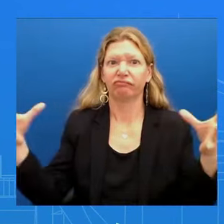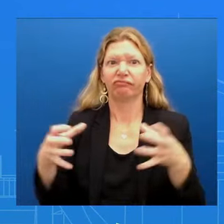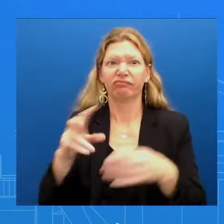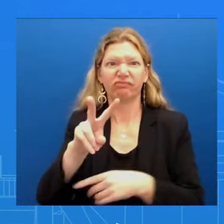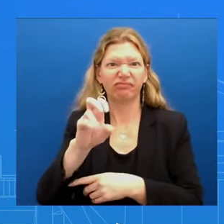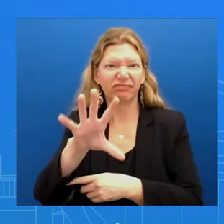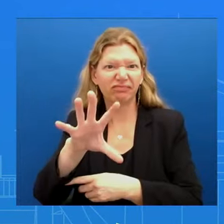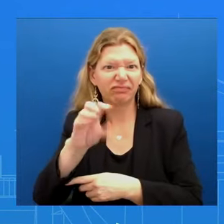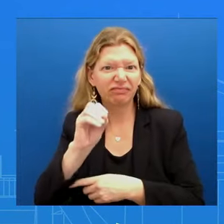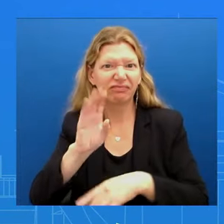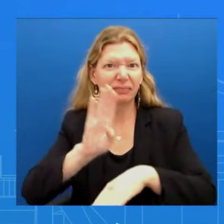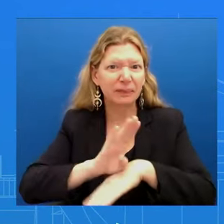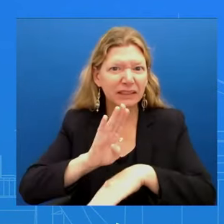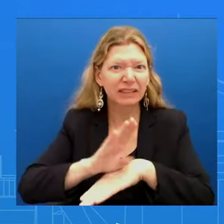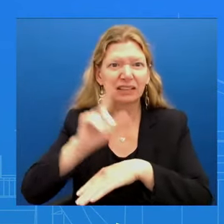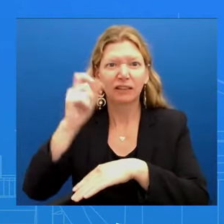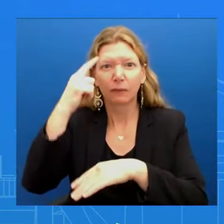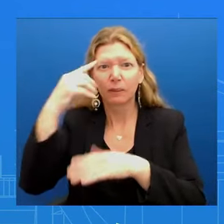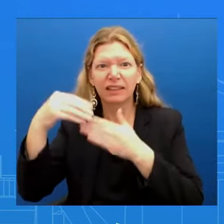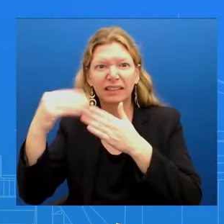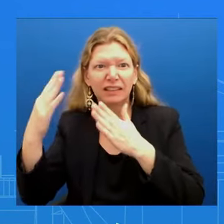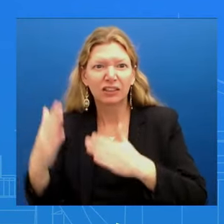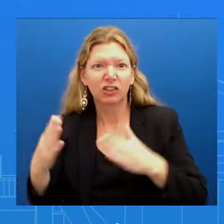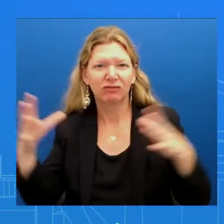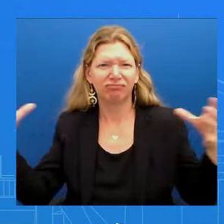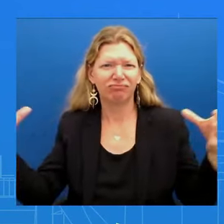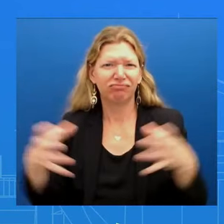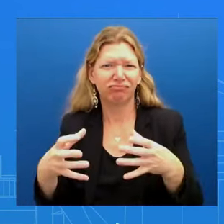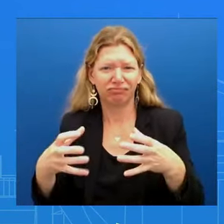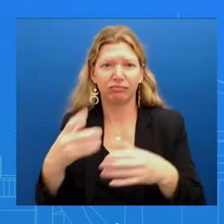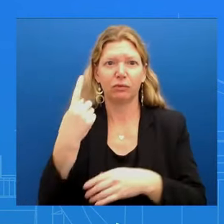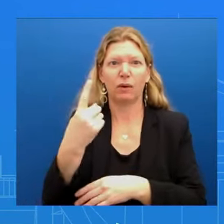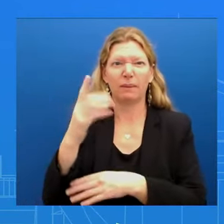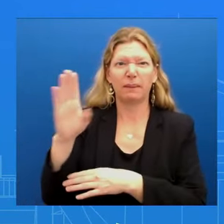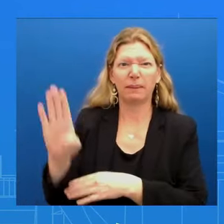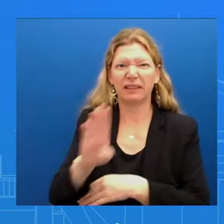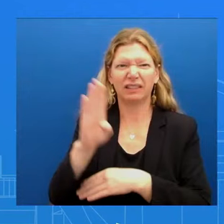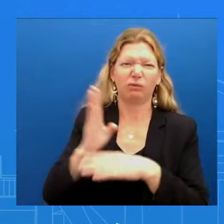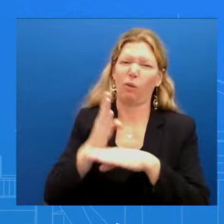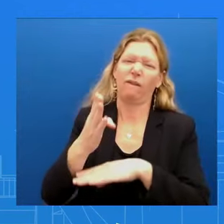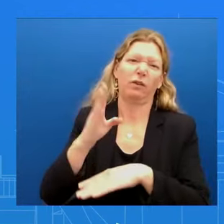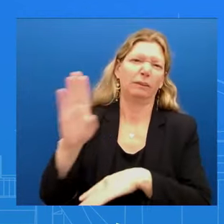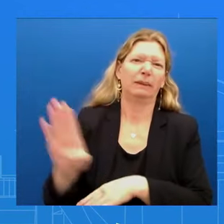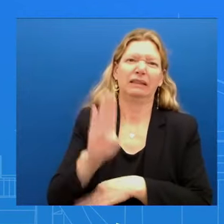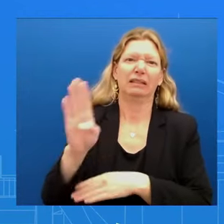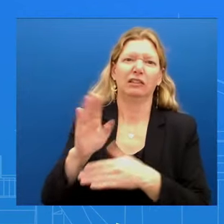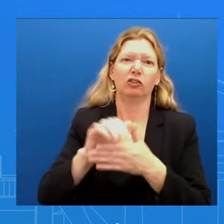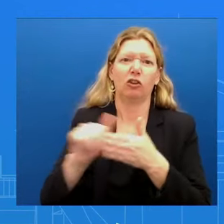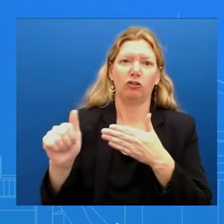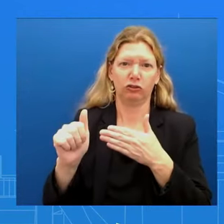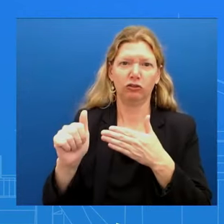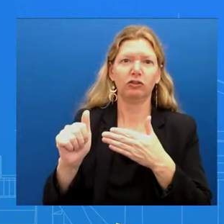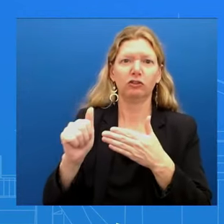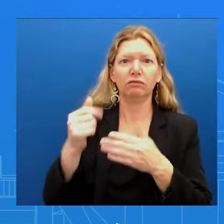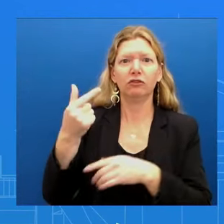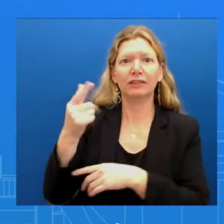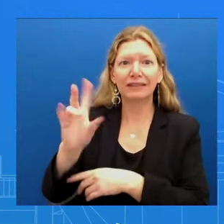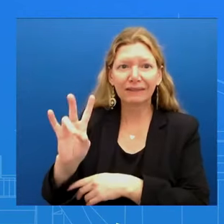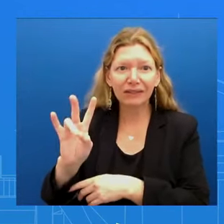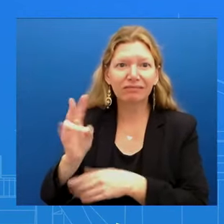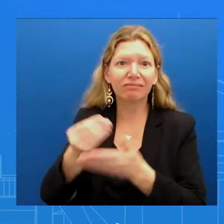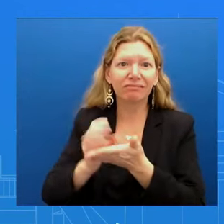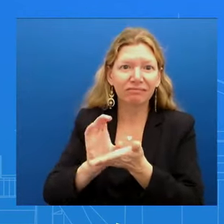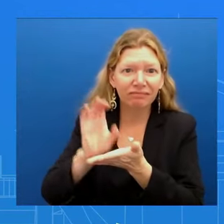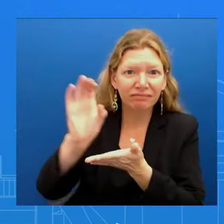Africans from Western Angola to Tanzania and the Indian Ocean through rural bridges upgraded 4G and 5G digital connect